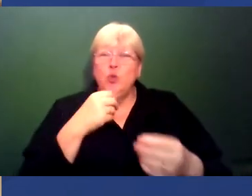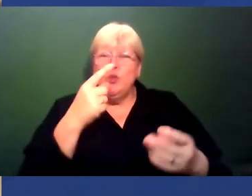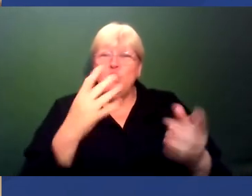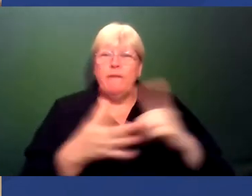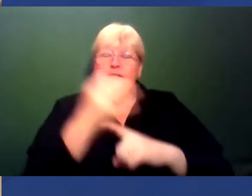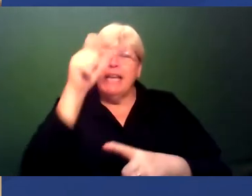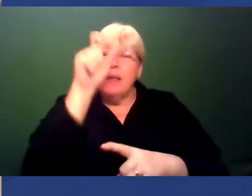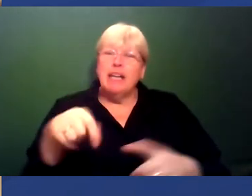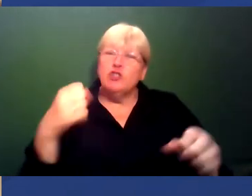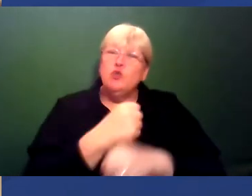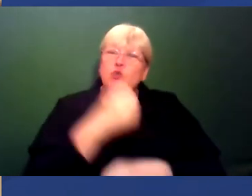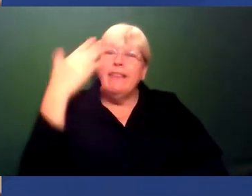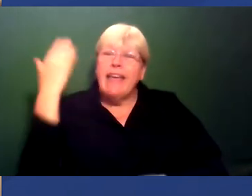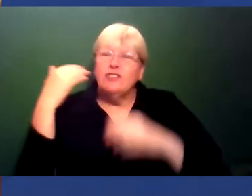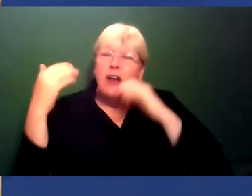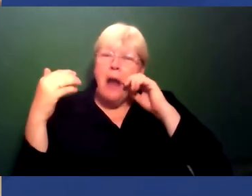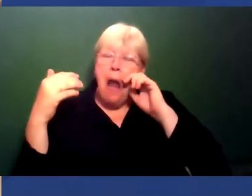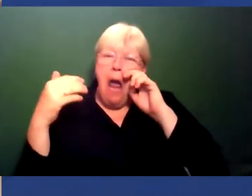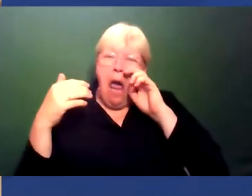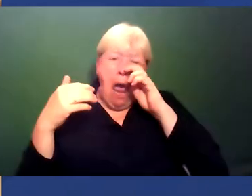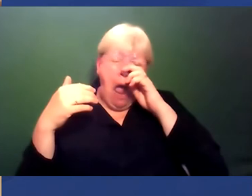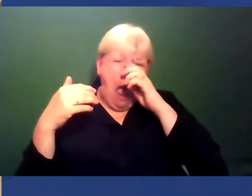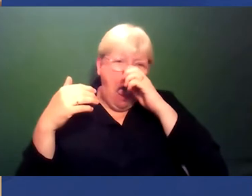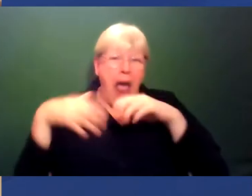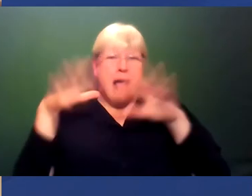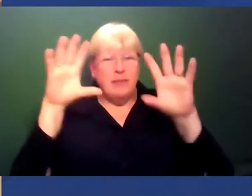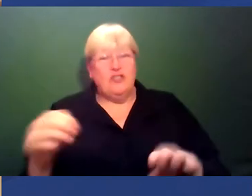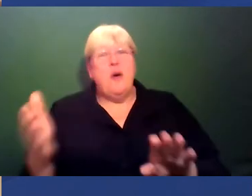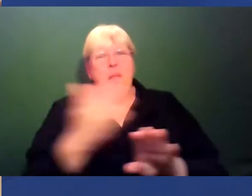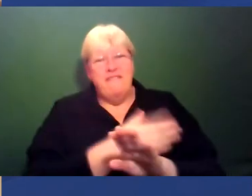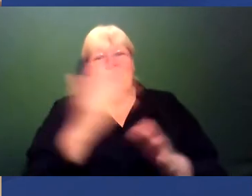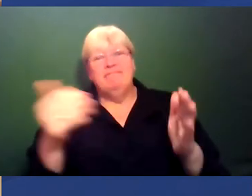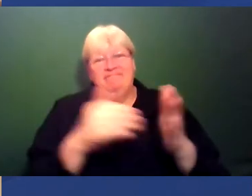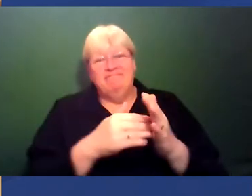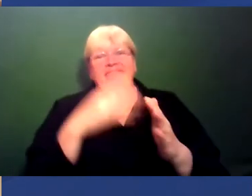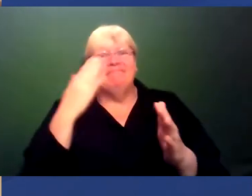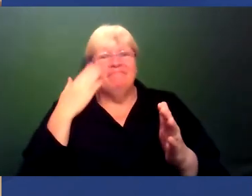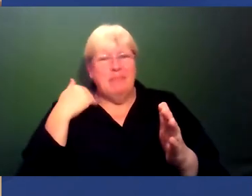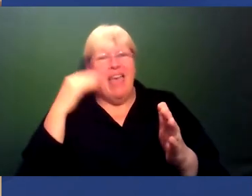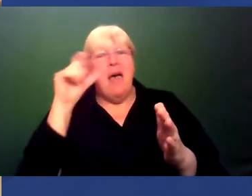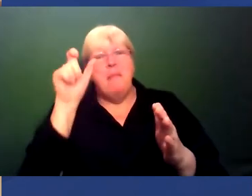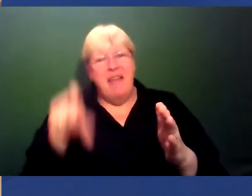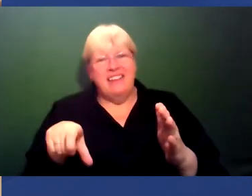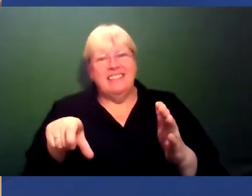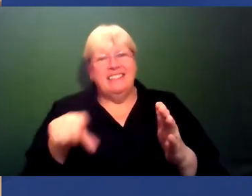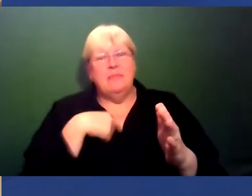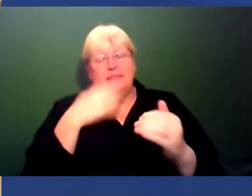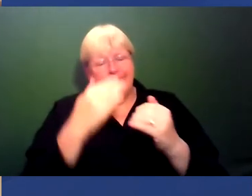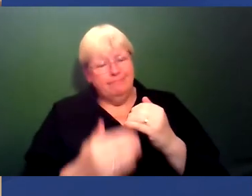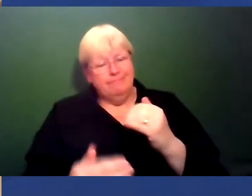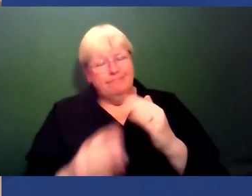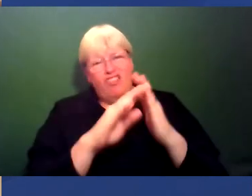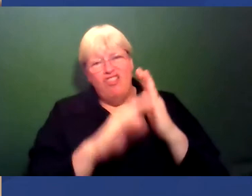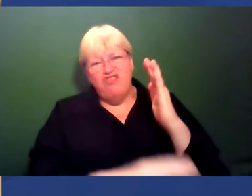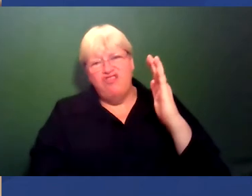and find the people to give those lectures stop before you get to black people because they are a long way down those networks. They are,